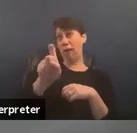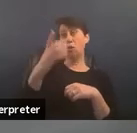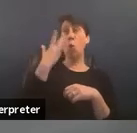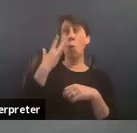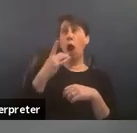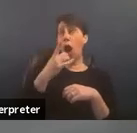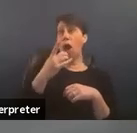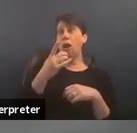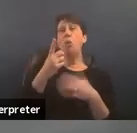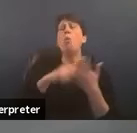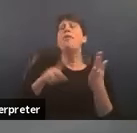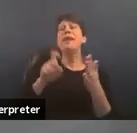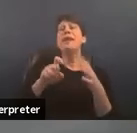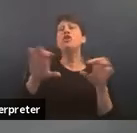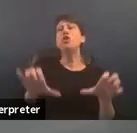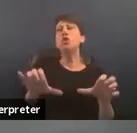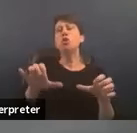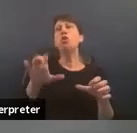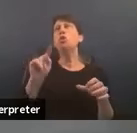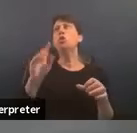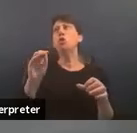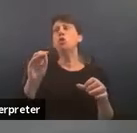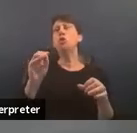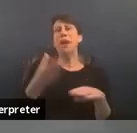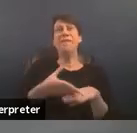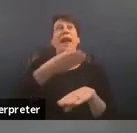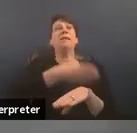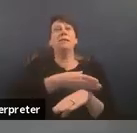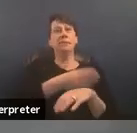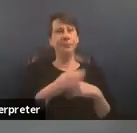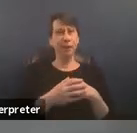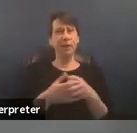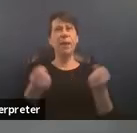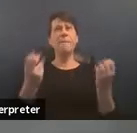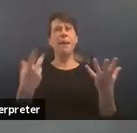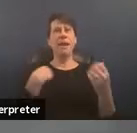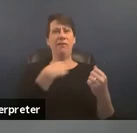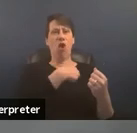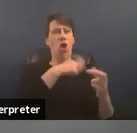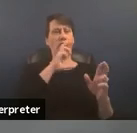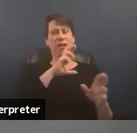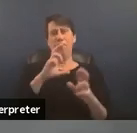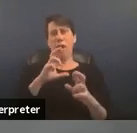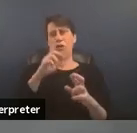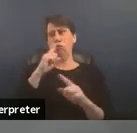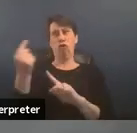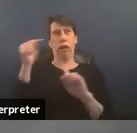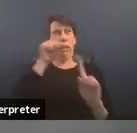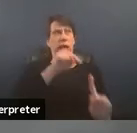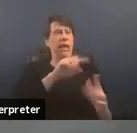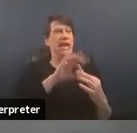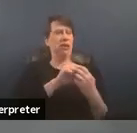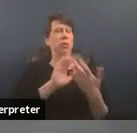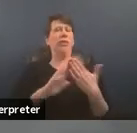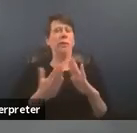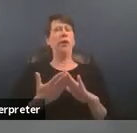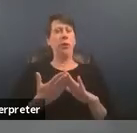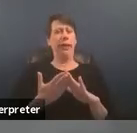to what they needed to do in order to advance and so many of our responses really shift back to focusing on communities